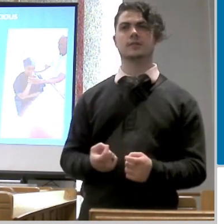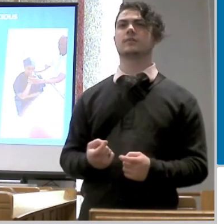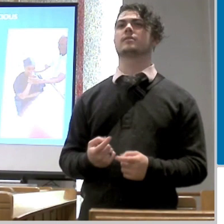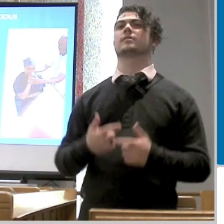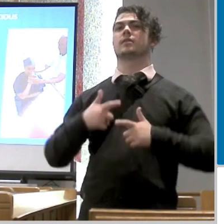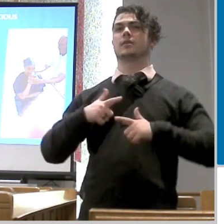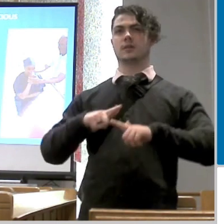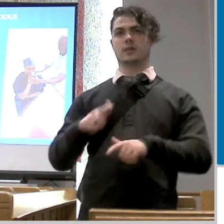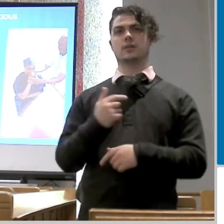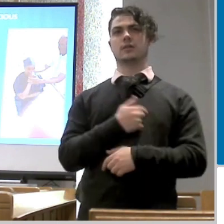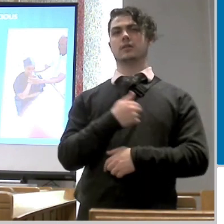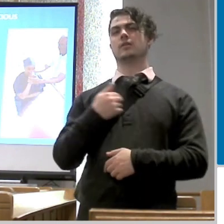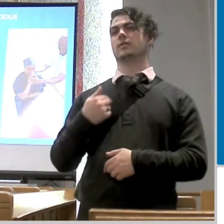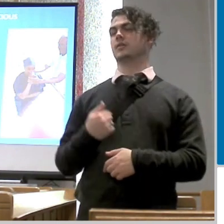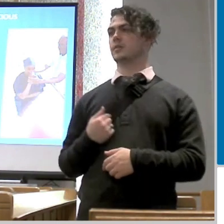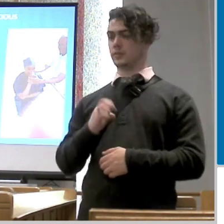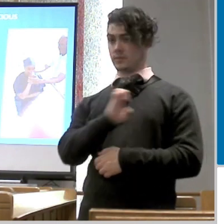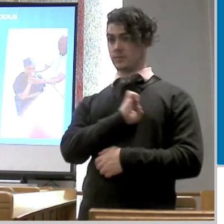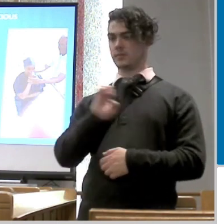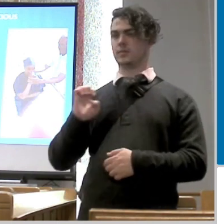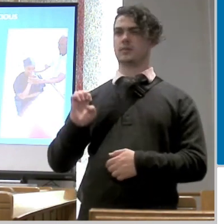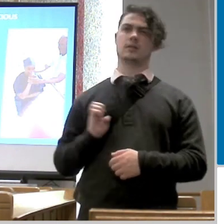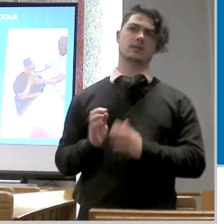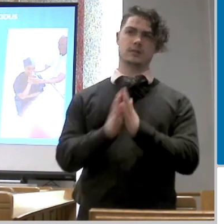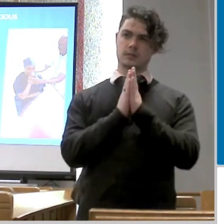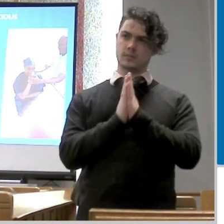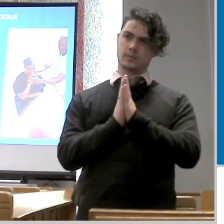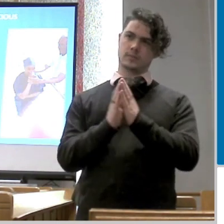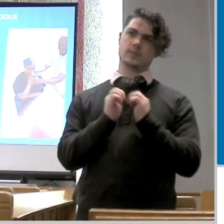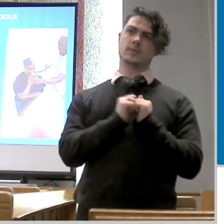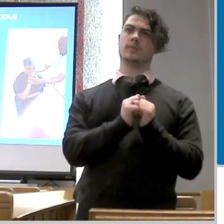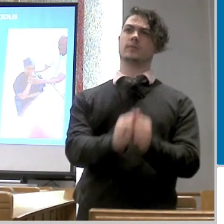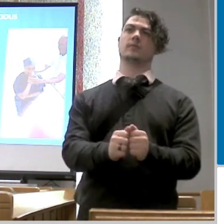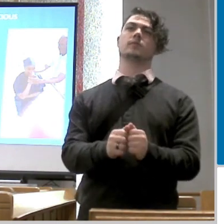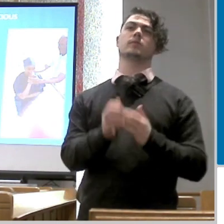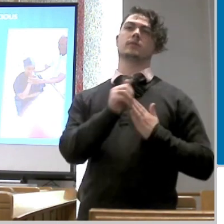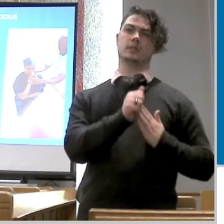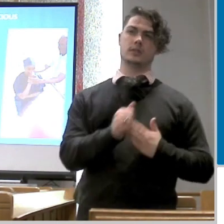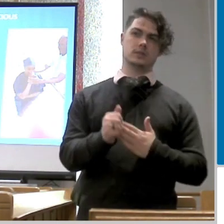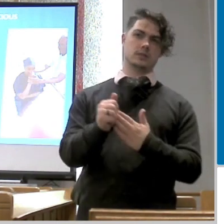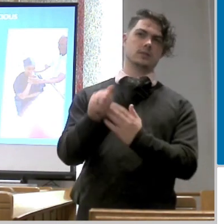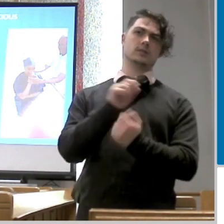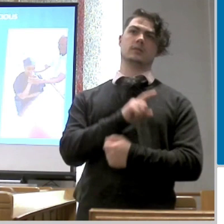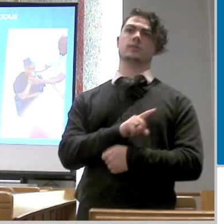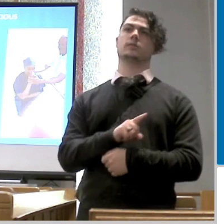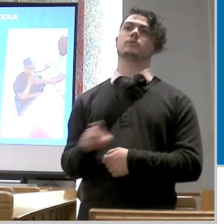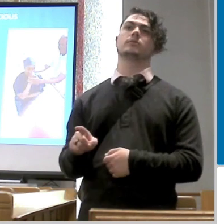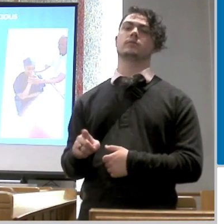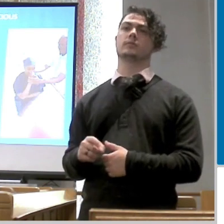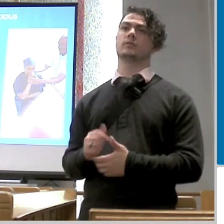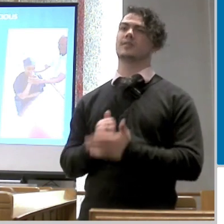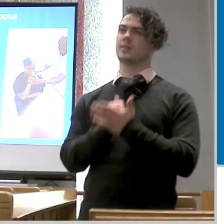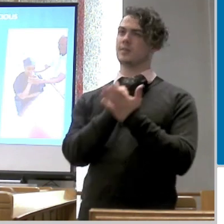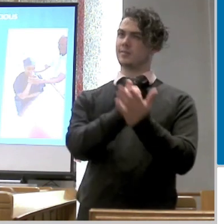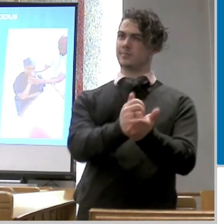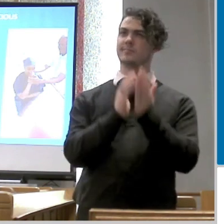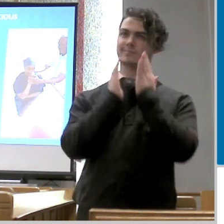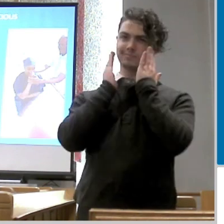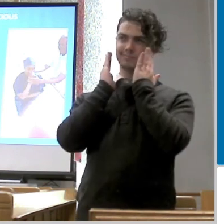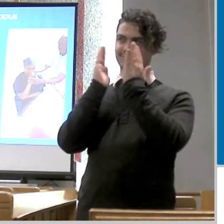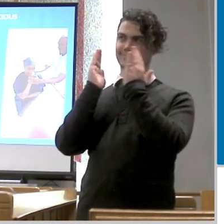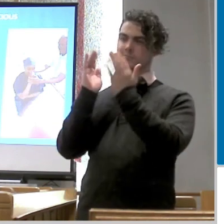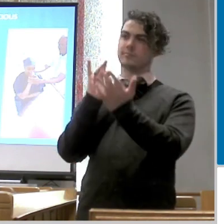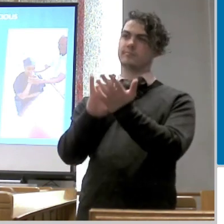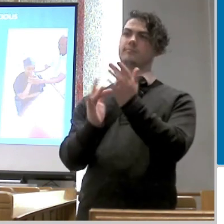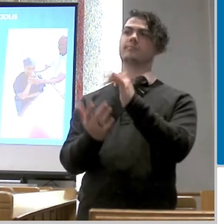allow the elders who will be here to pray with you to help guide you and point you in the right direction as we help you fix your eyes on jesus